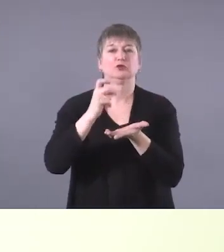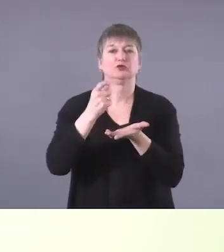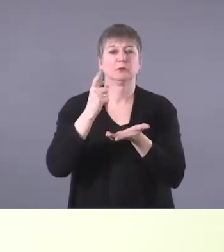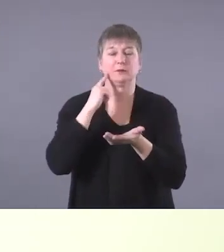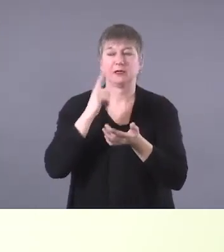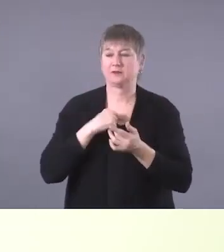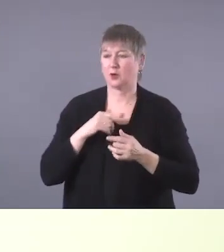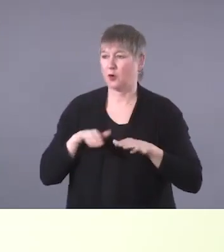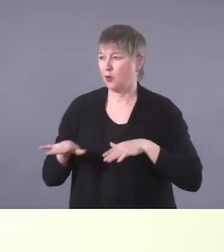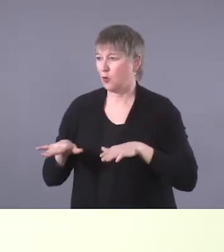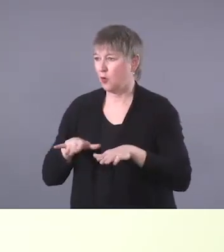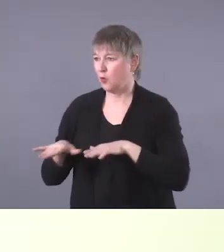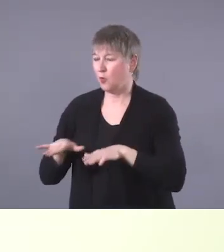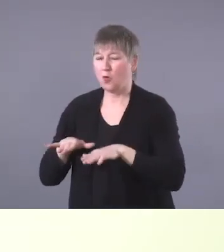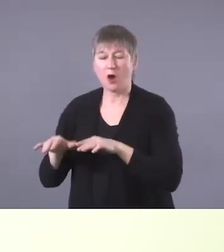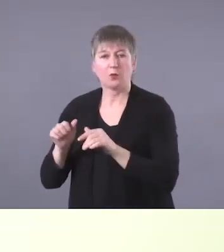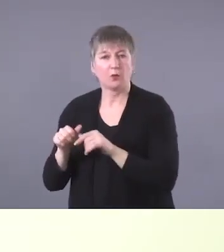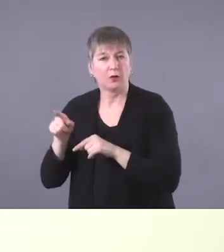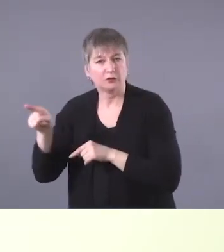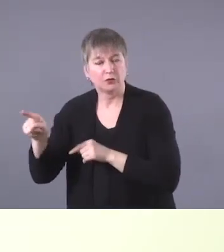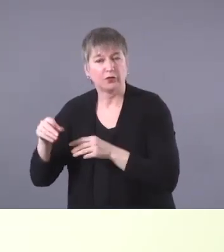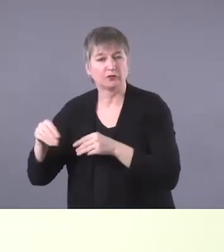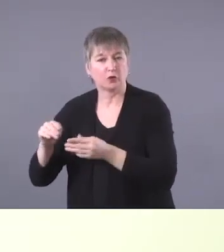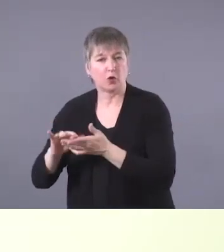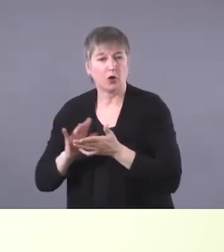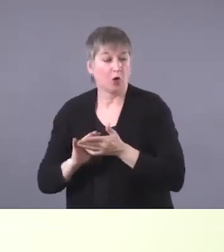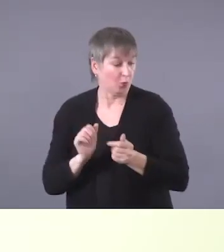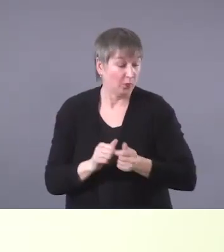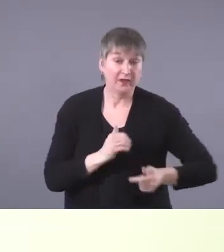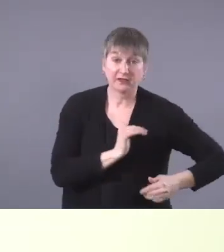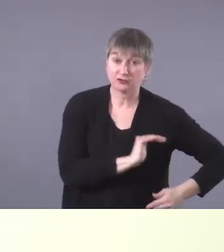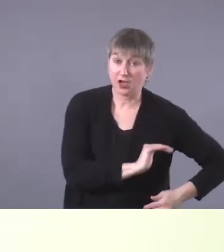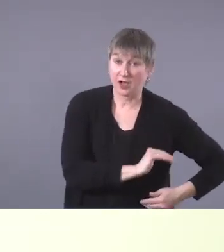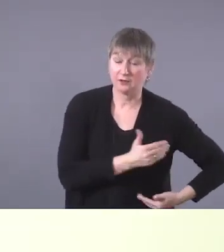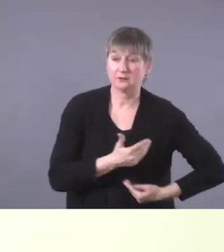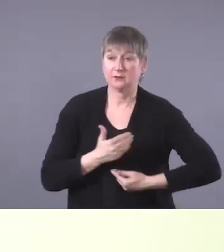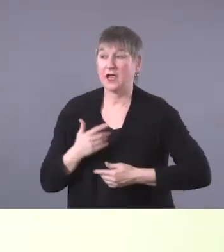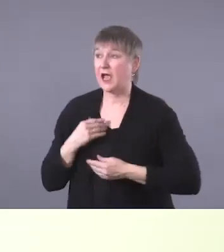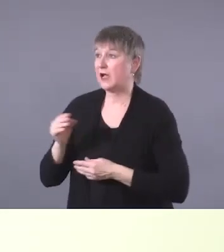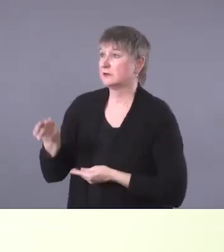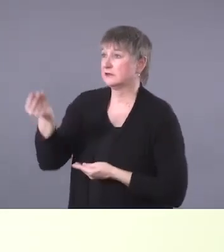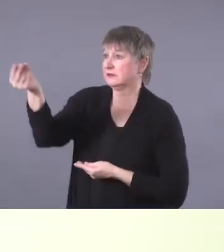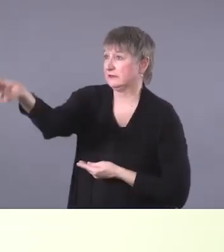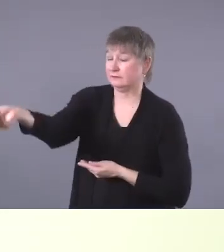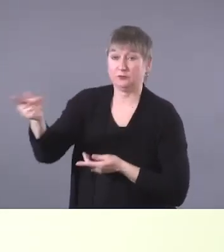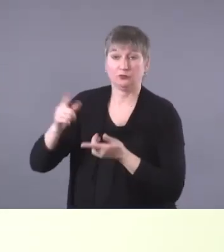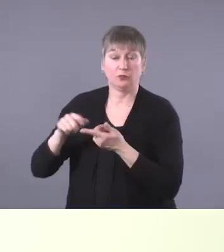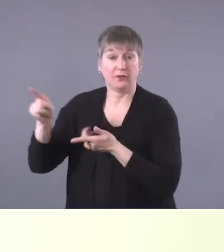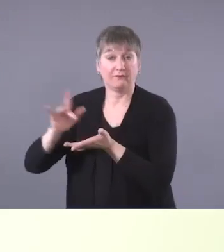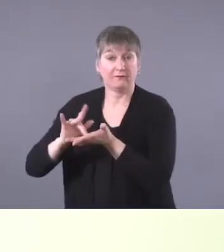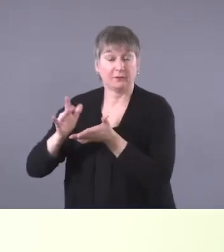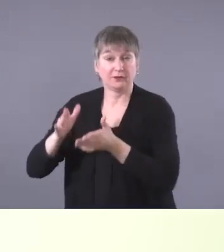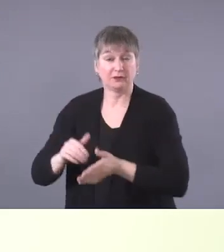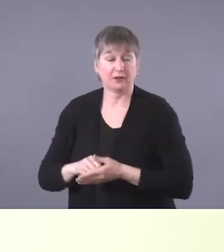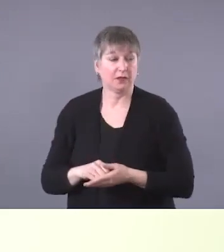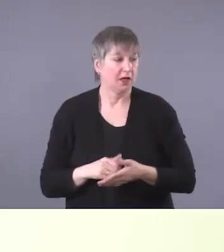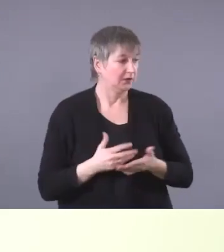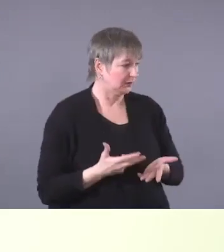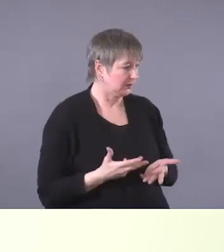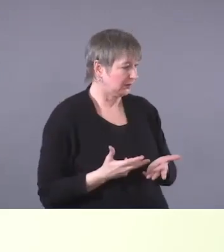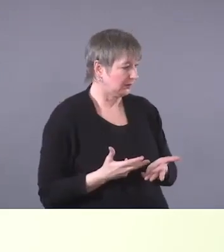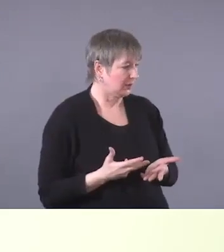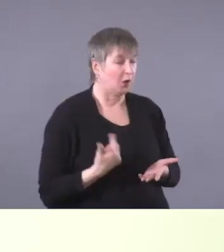drugstore with your child in tow and give the prescription to the pharmacist. The pharmacist states, don't have that